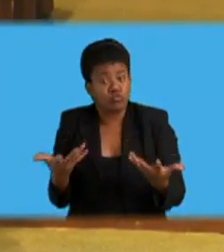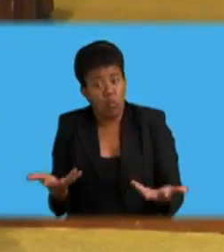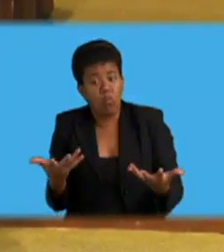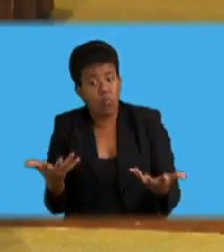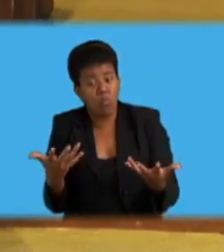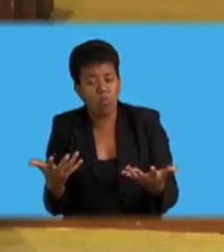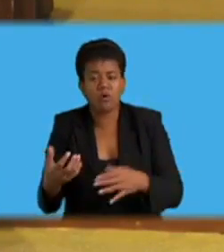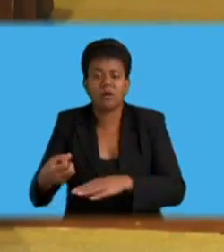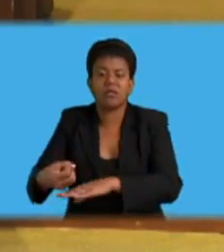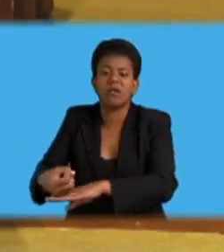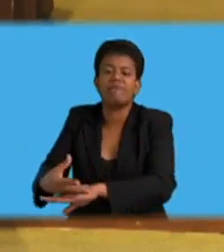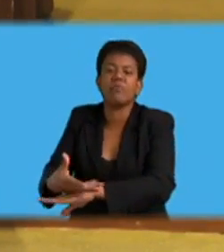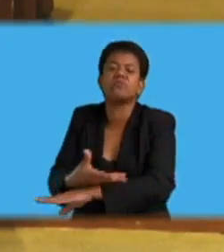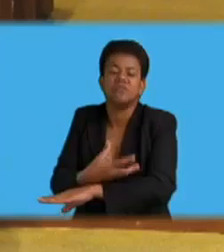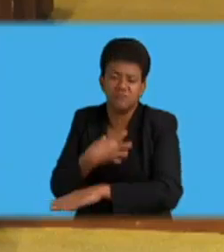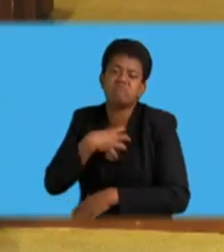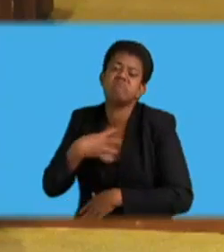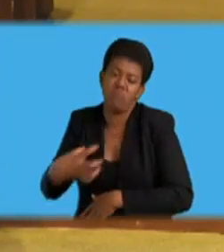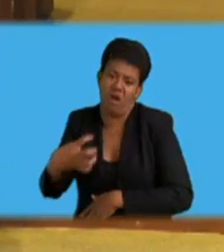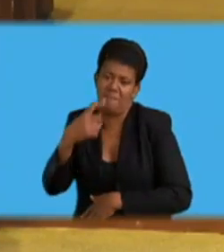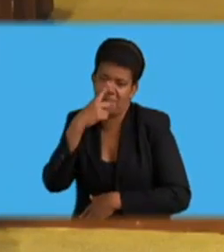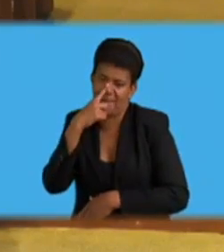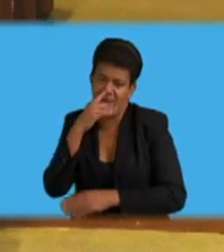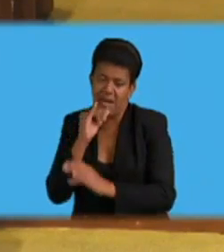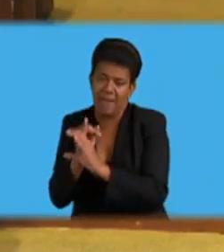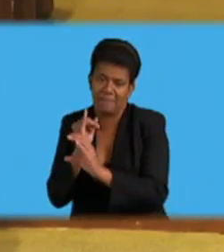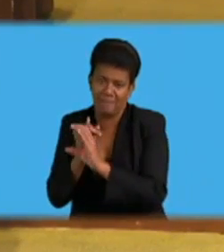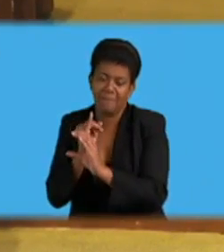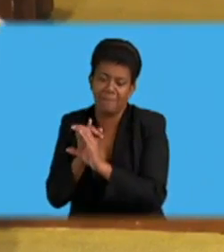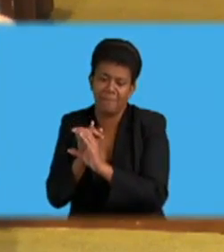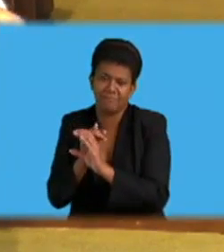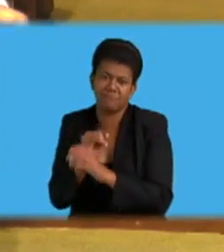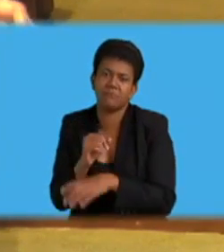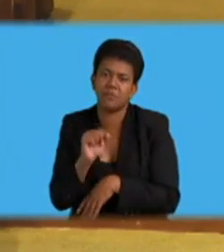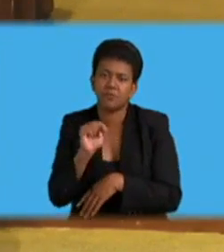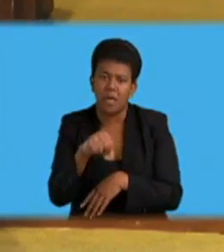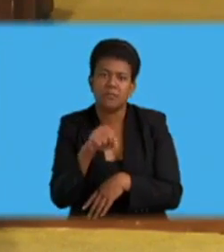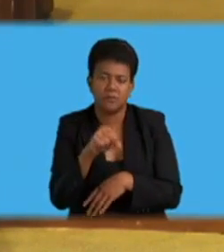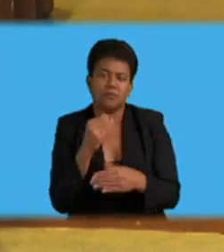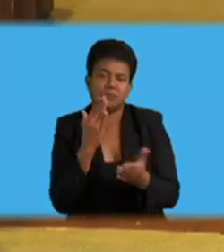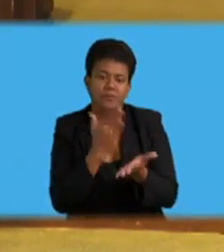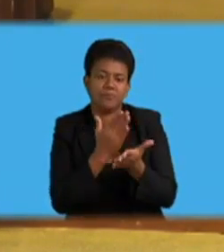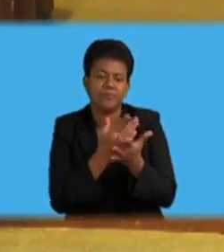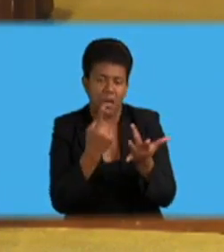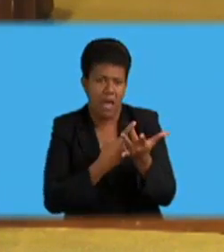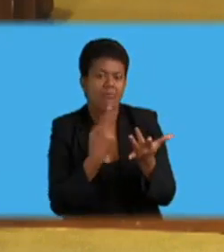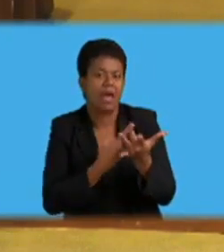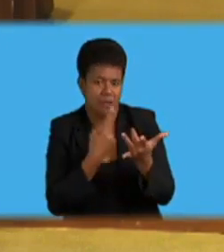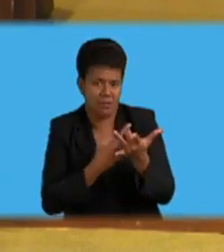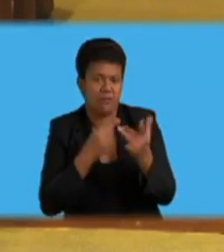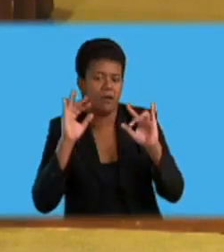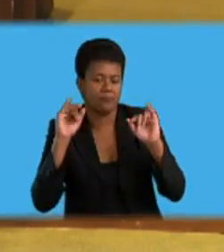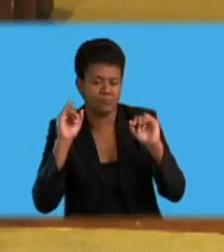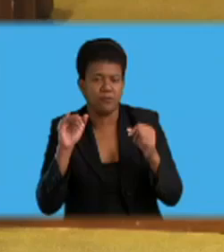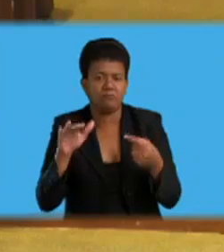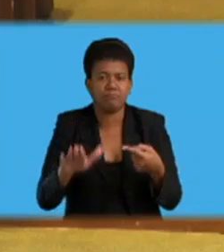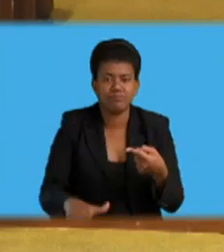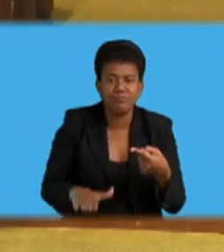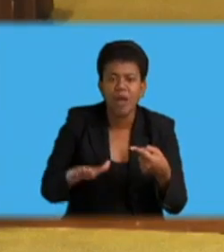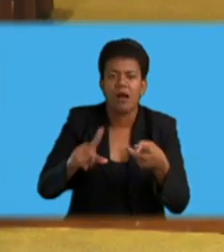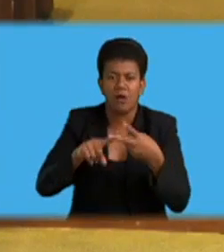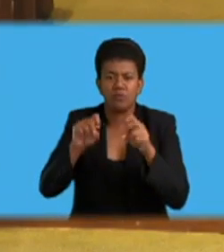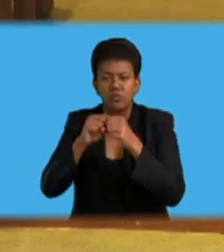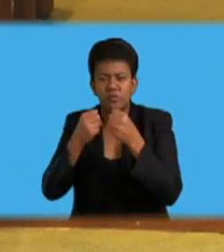Of course, honorable deputy speaker, there are other issues, such as poverty, social issues, emergence of